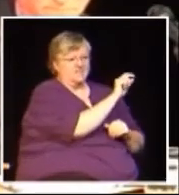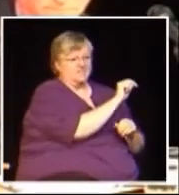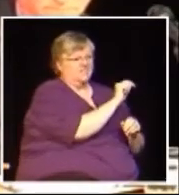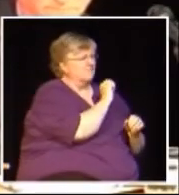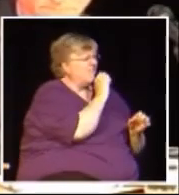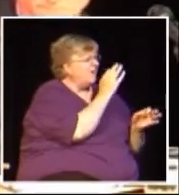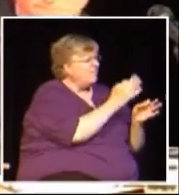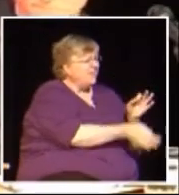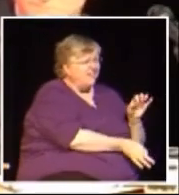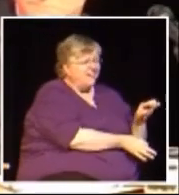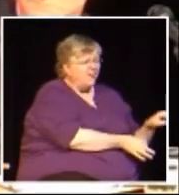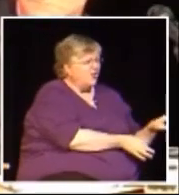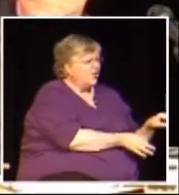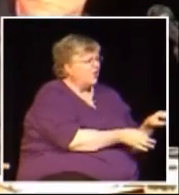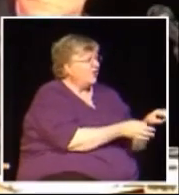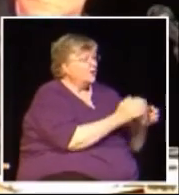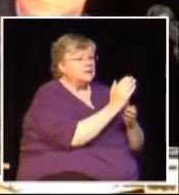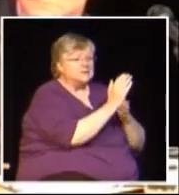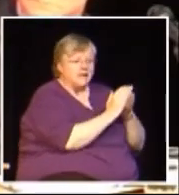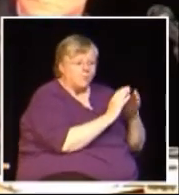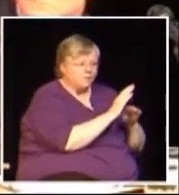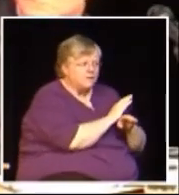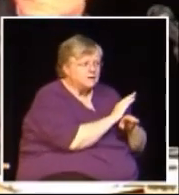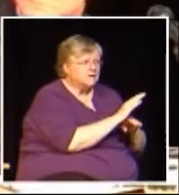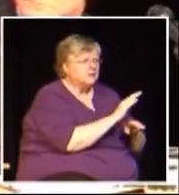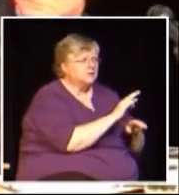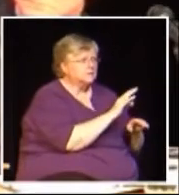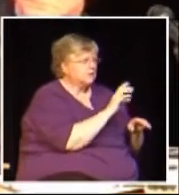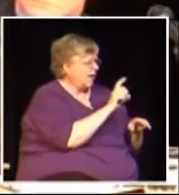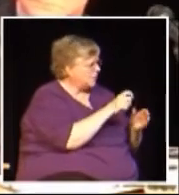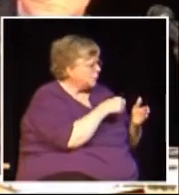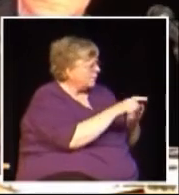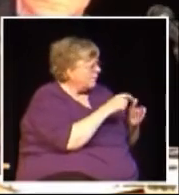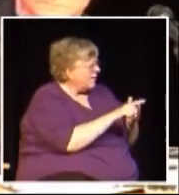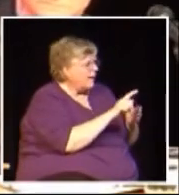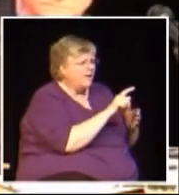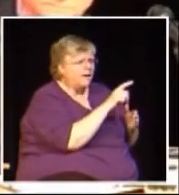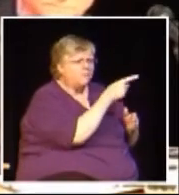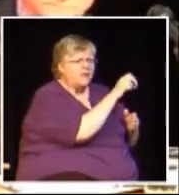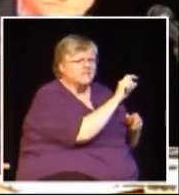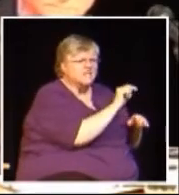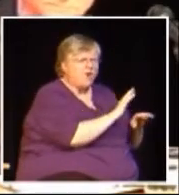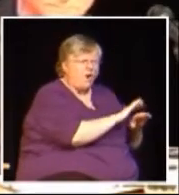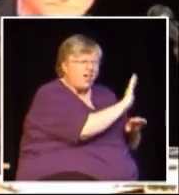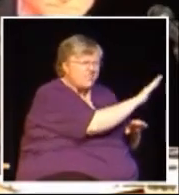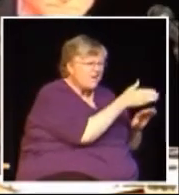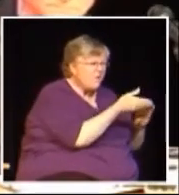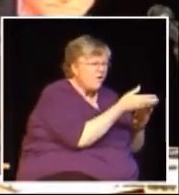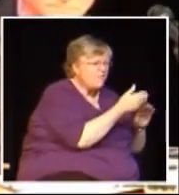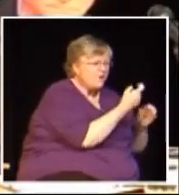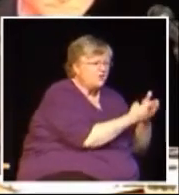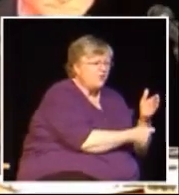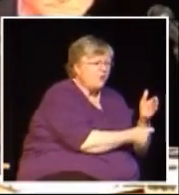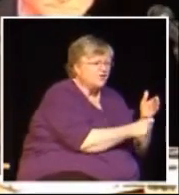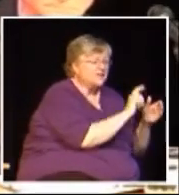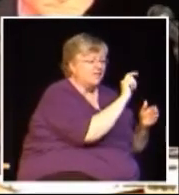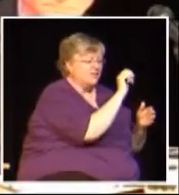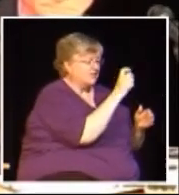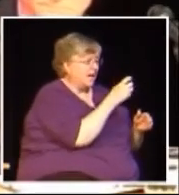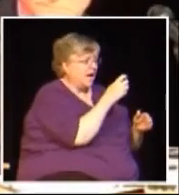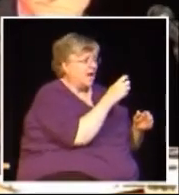PST was totally unfair in that the businesses which made and sold goods and services had to pay PST on their operating costs